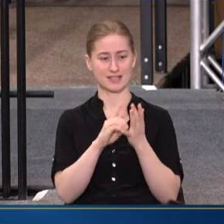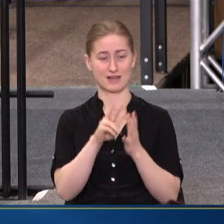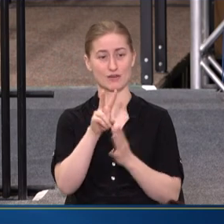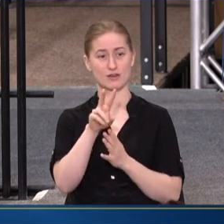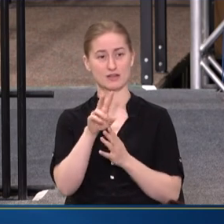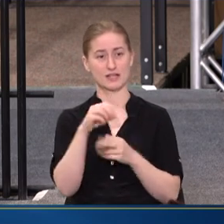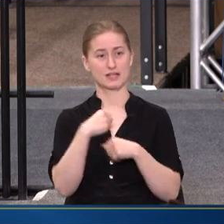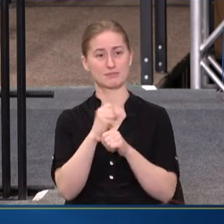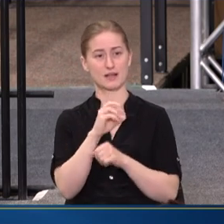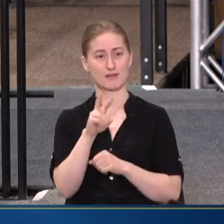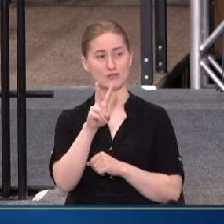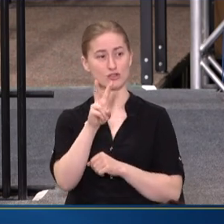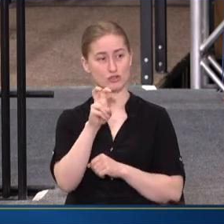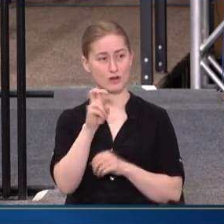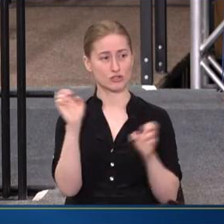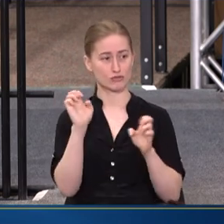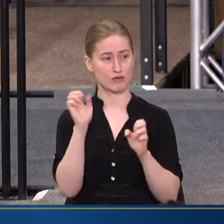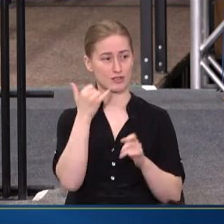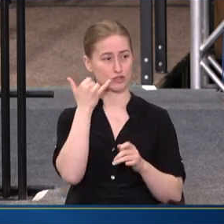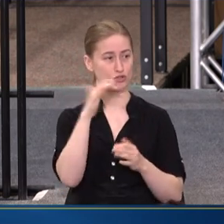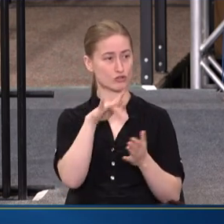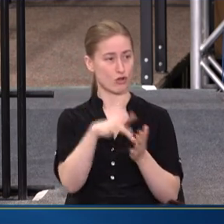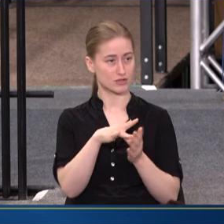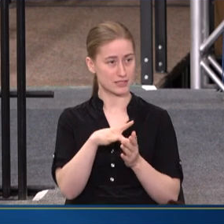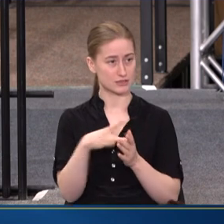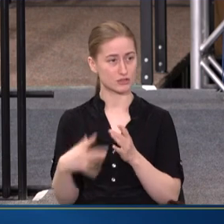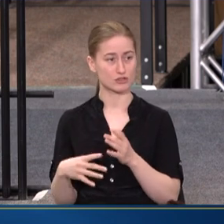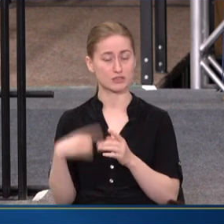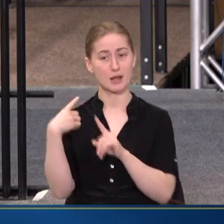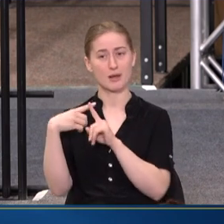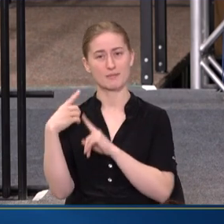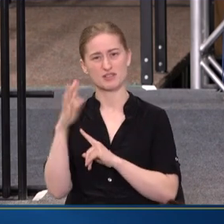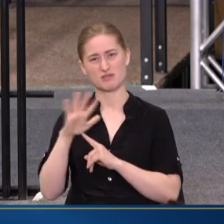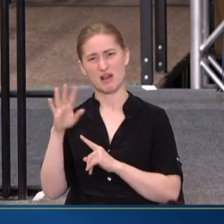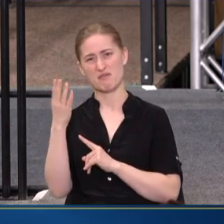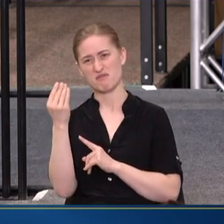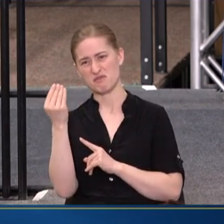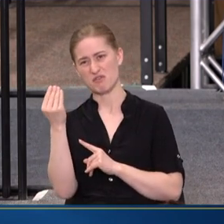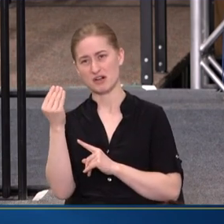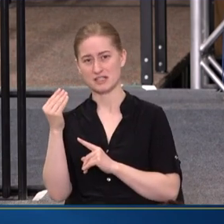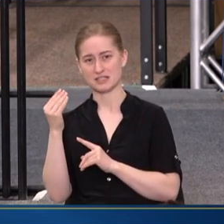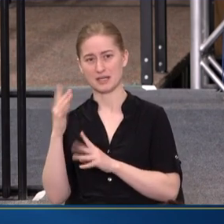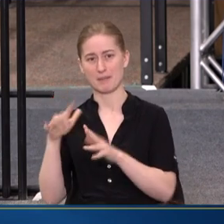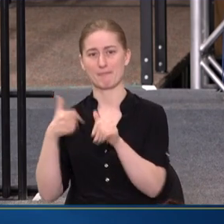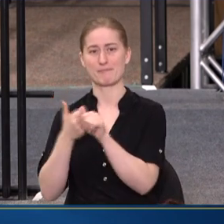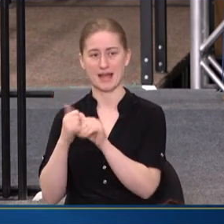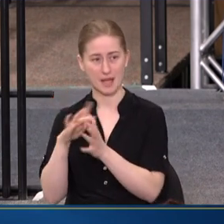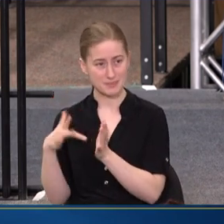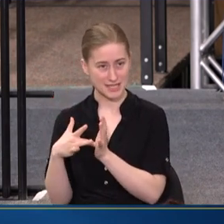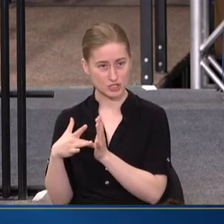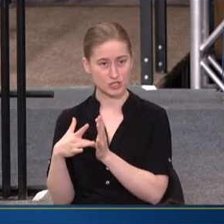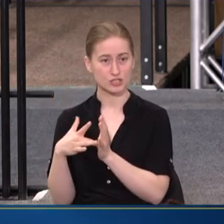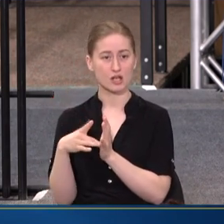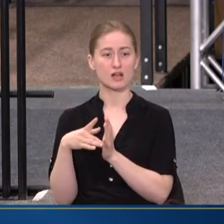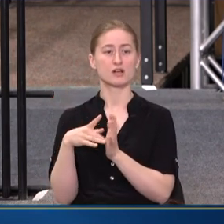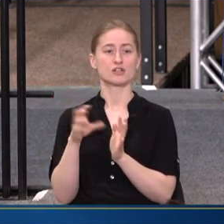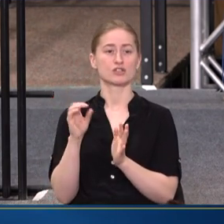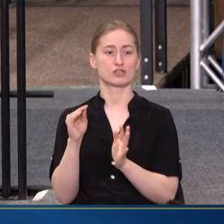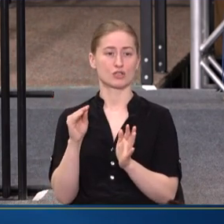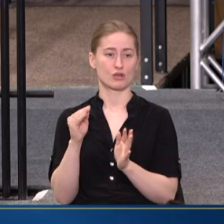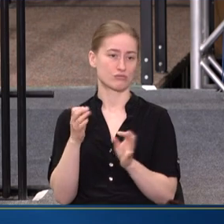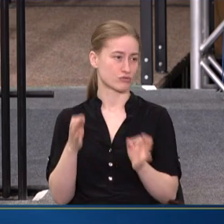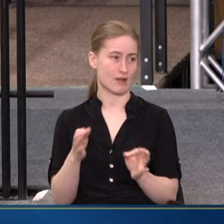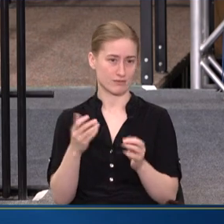200 CRISIS CALL CENTERS ACROSS THE COUNTRY IN ADDITION TO ABOUT 14 OR SO BACKUP CENTERS. AND SO, YOU KNOW,